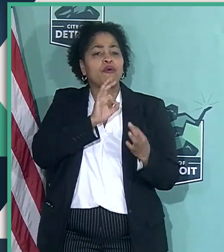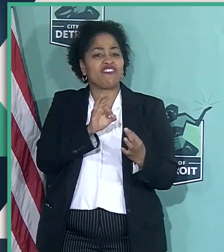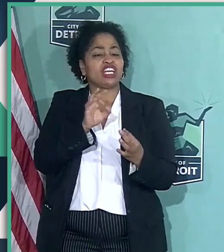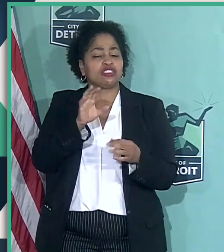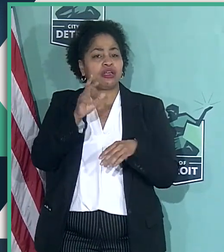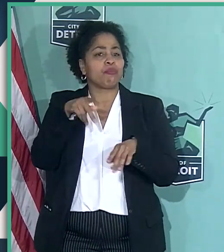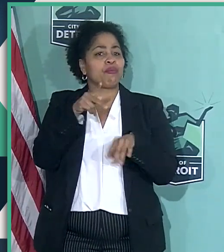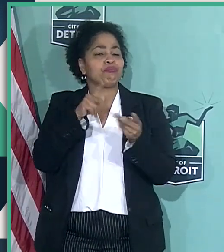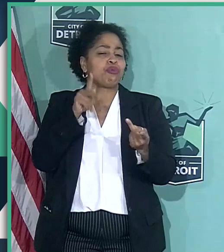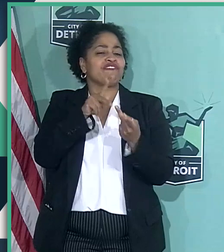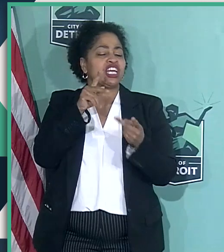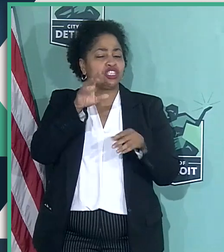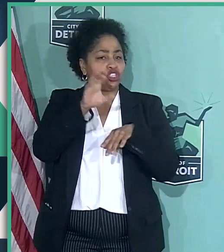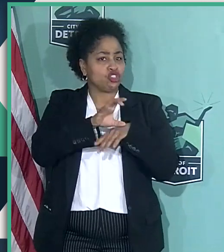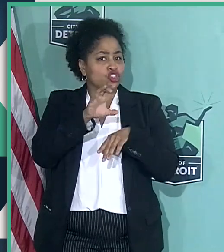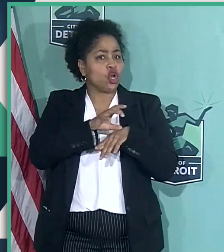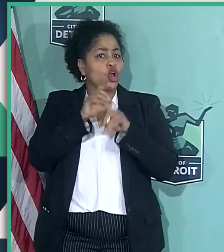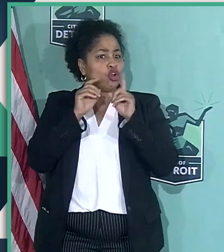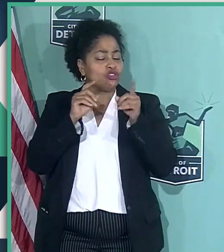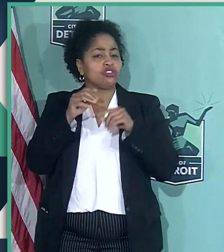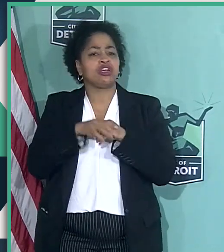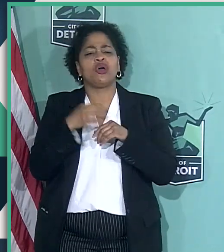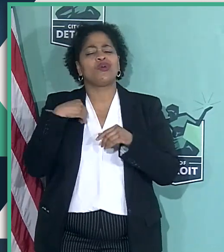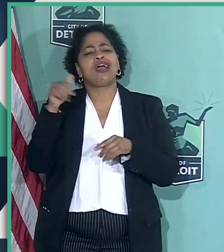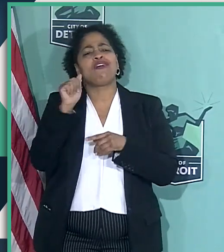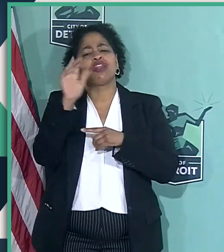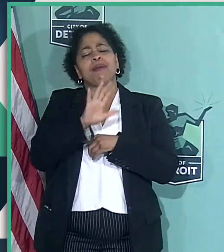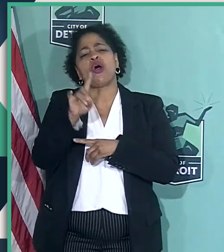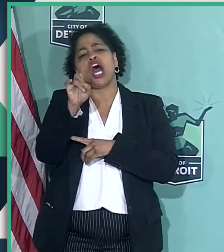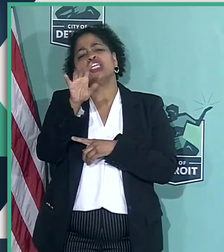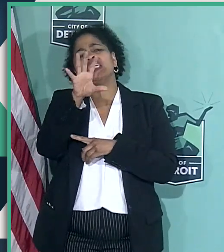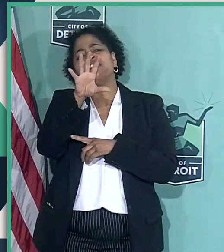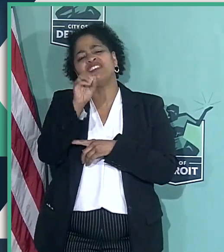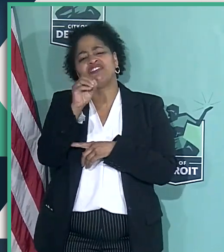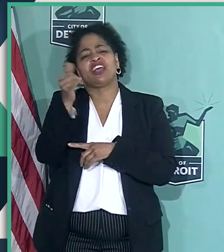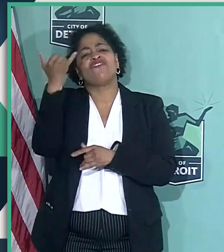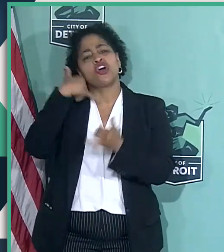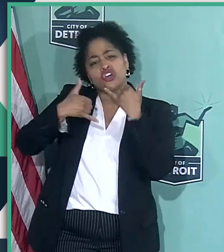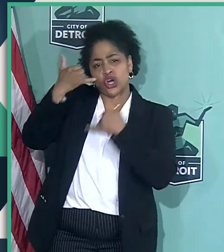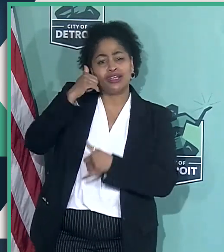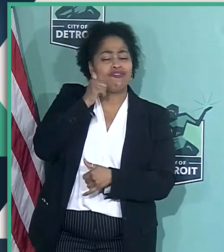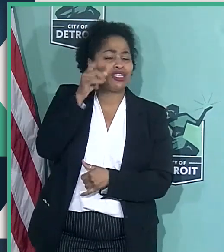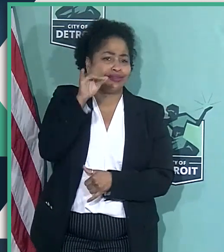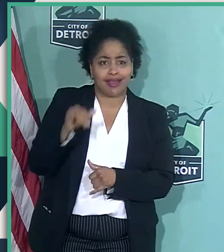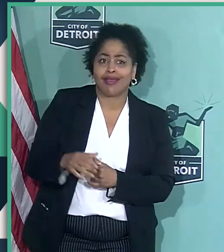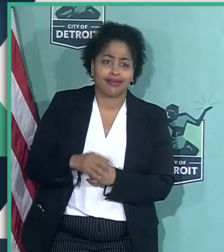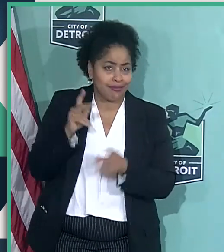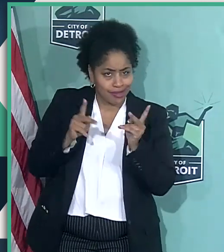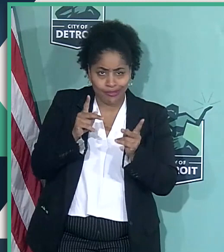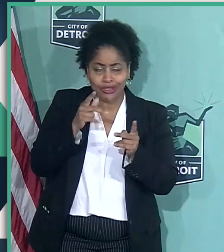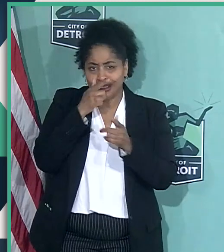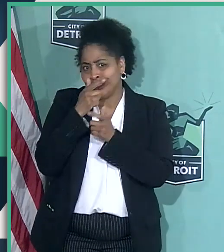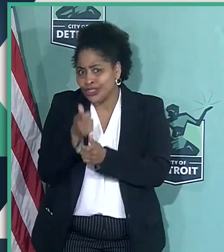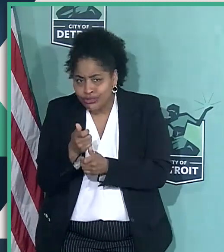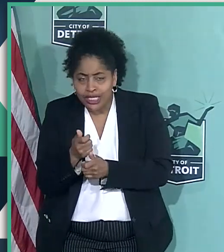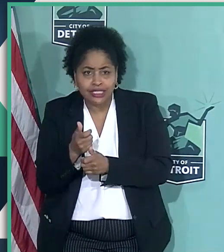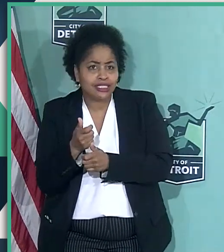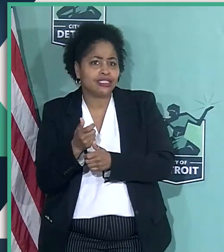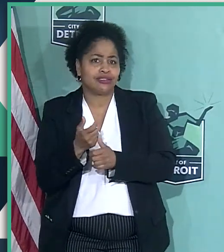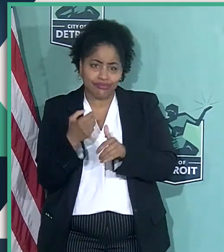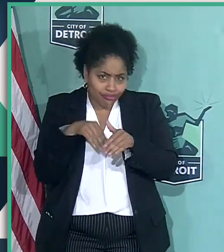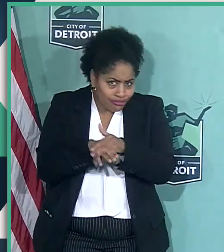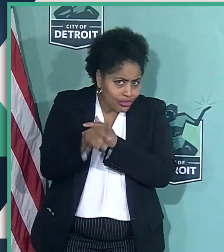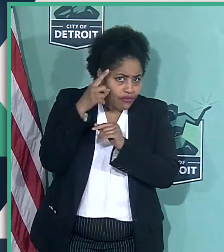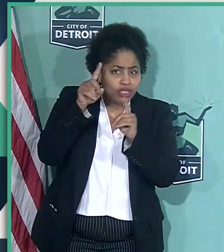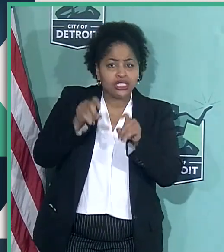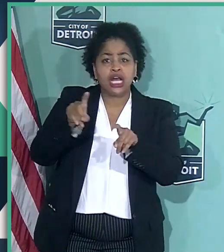in Wayne County Community College District. We're averaging about 150 phone calls per day of people interested in getting the